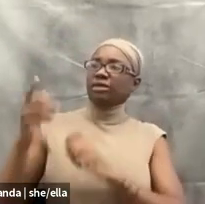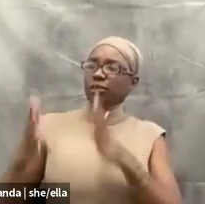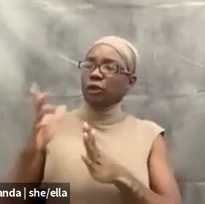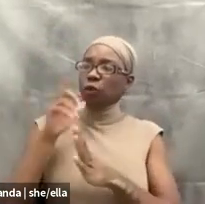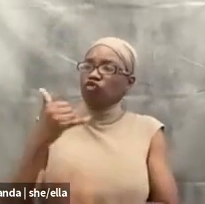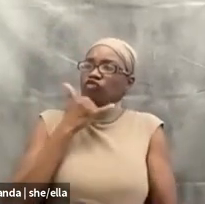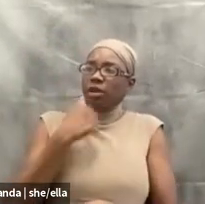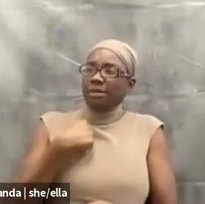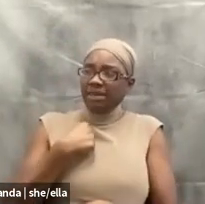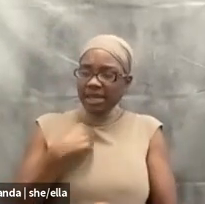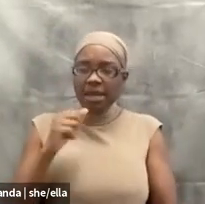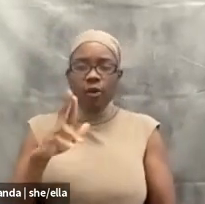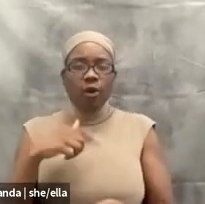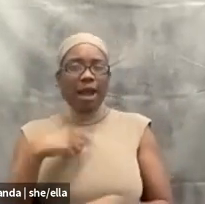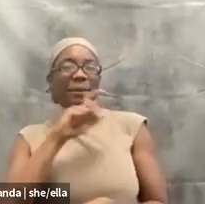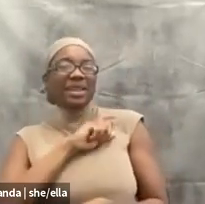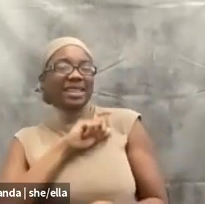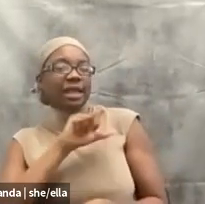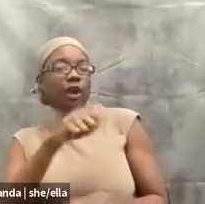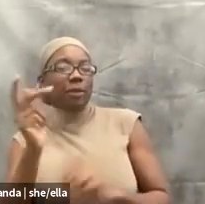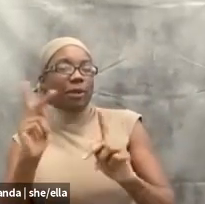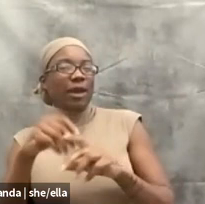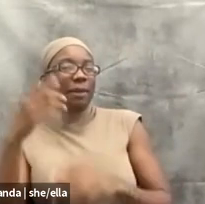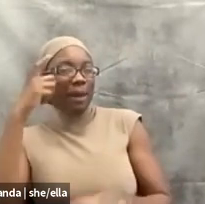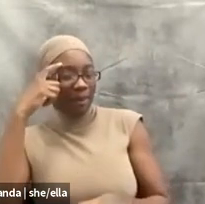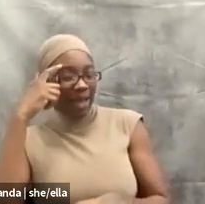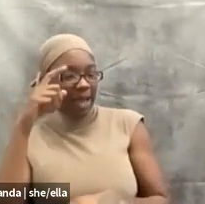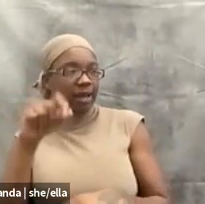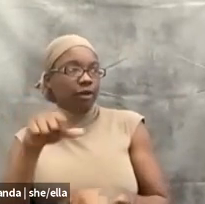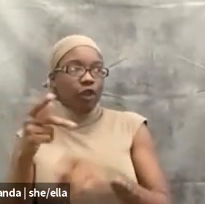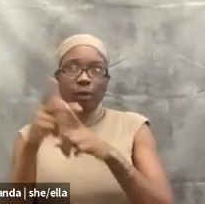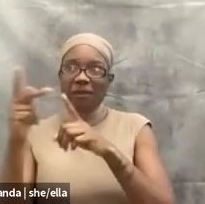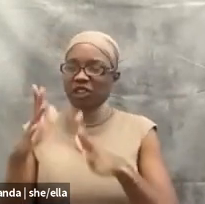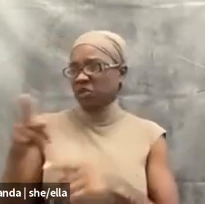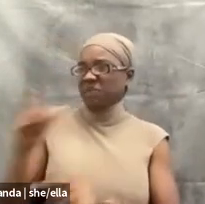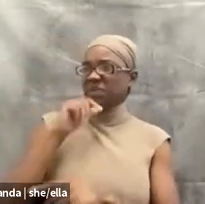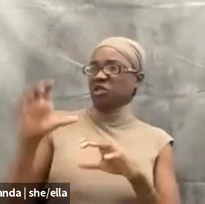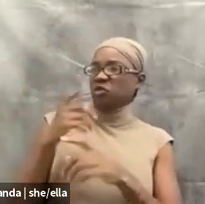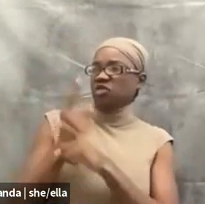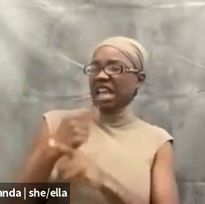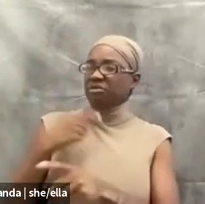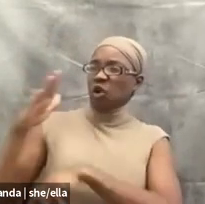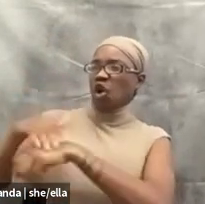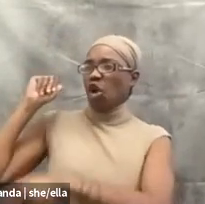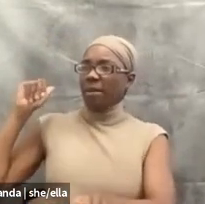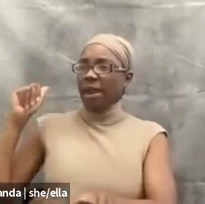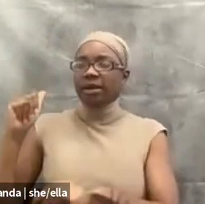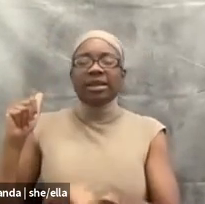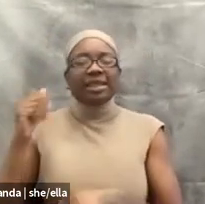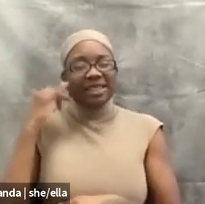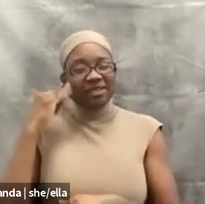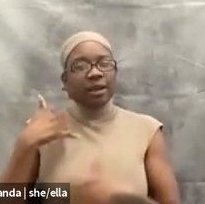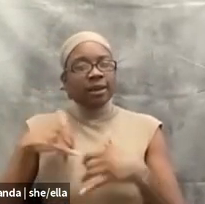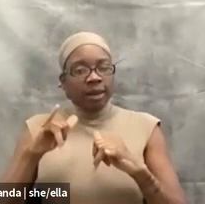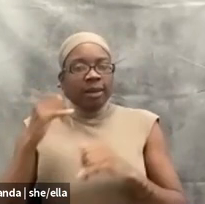policing that I'm doing of other people in my head of whoever, of fellow professionals that go, they're not doing that right. I'm going to call them out. If I still am thinking of those things, I'm still